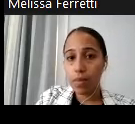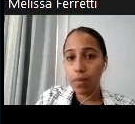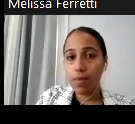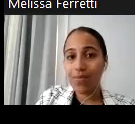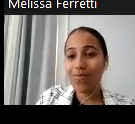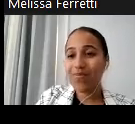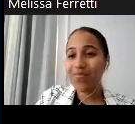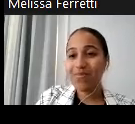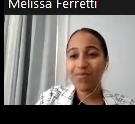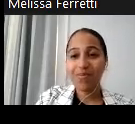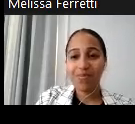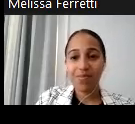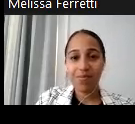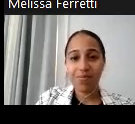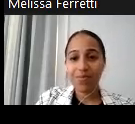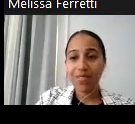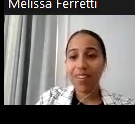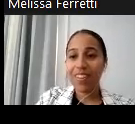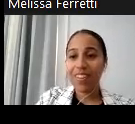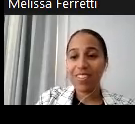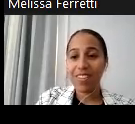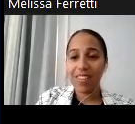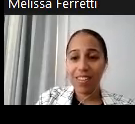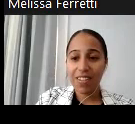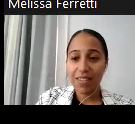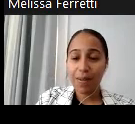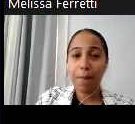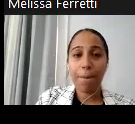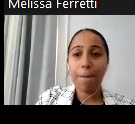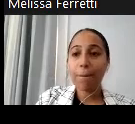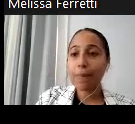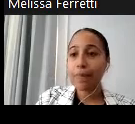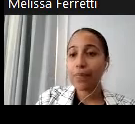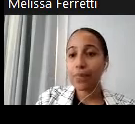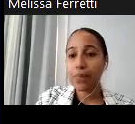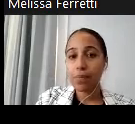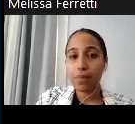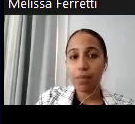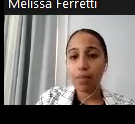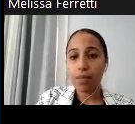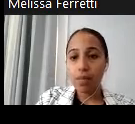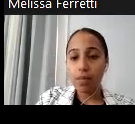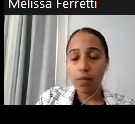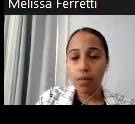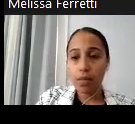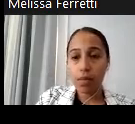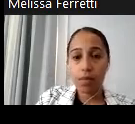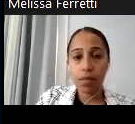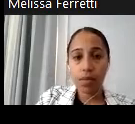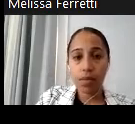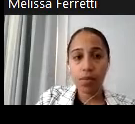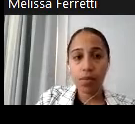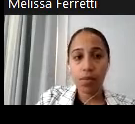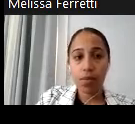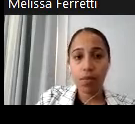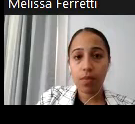Okay. Well, I will call us adjourned. Thank you all. And I will see you all at the